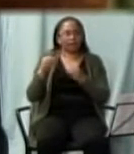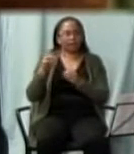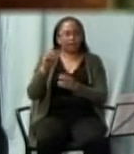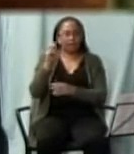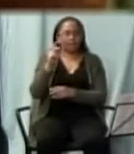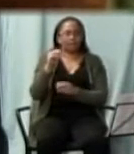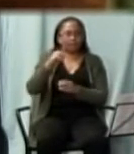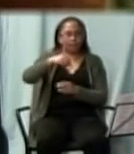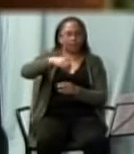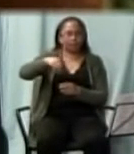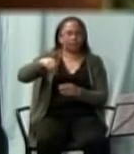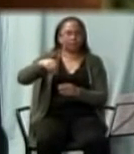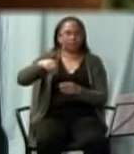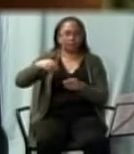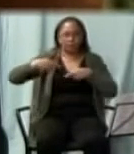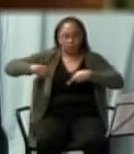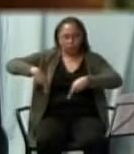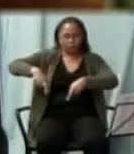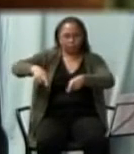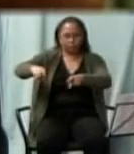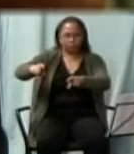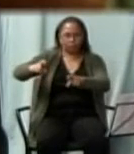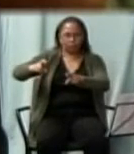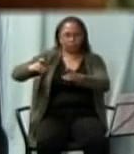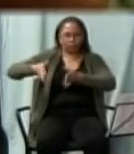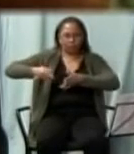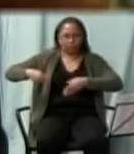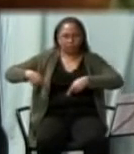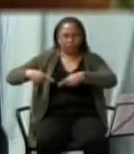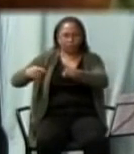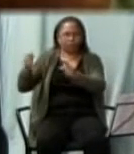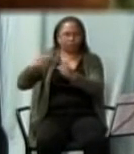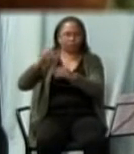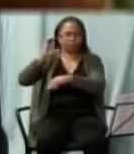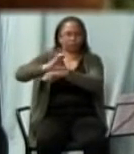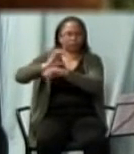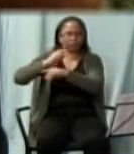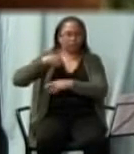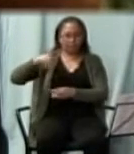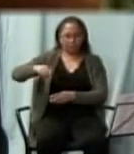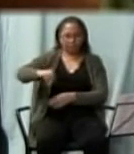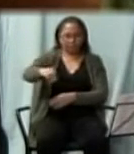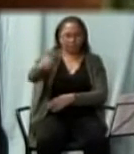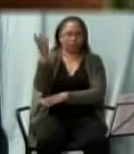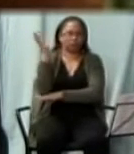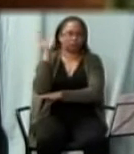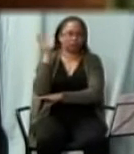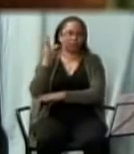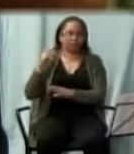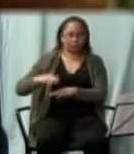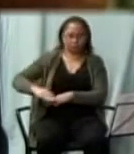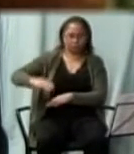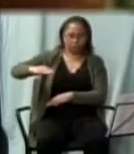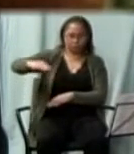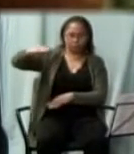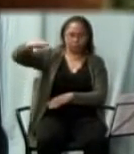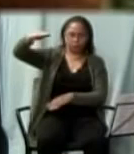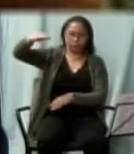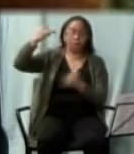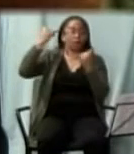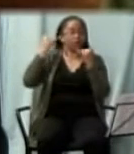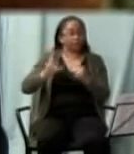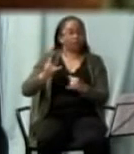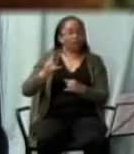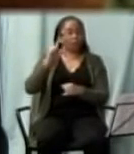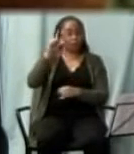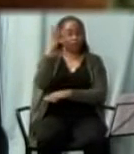on the road leading up to the chapel. One of them is now about 30 feet